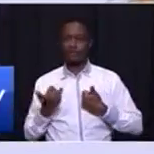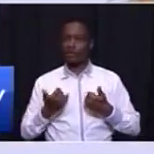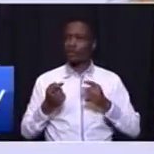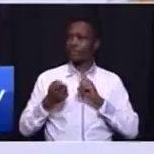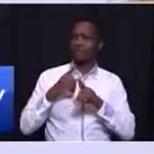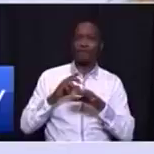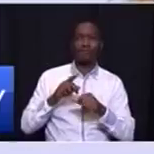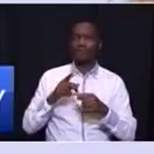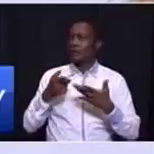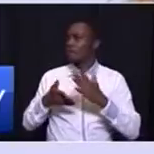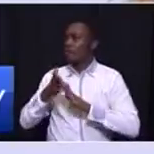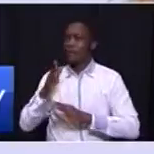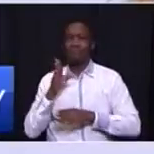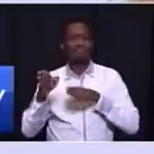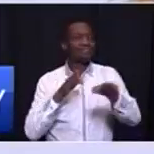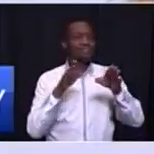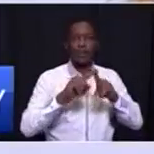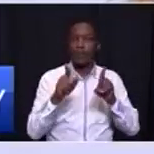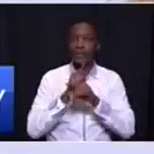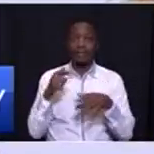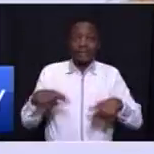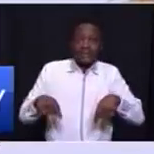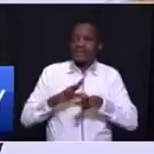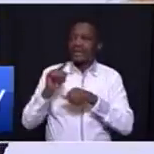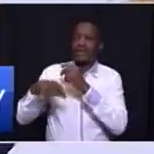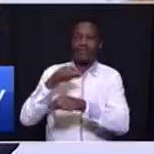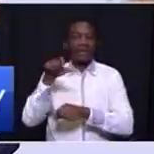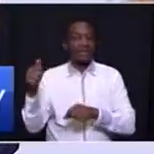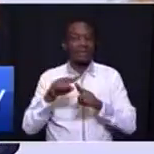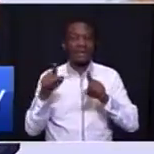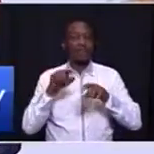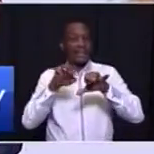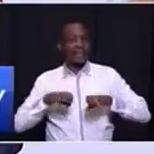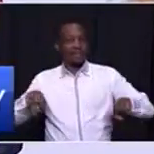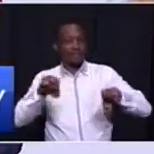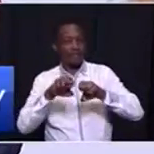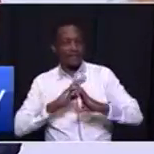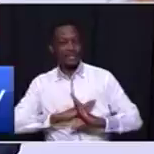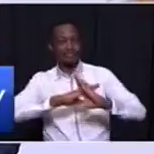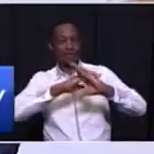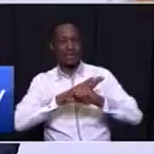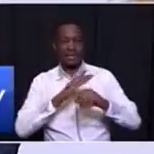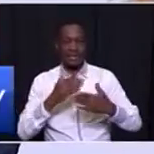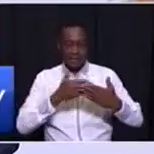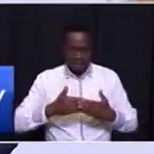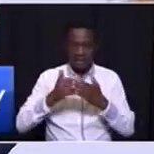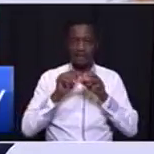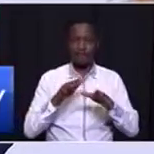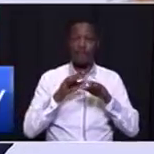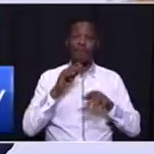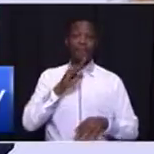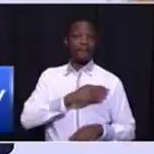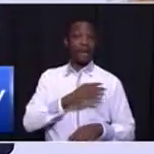from all forms of patriarchy, where the environment is protected and cared for by